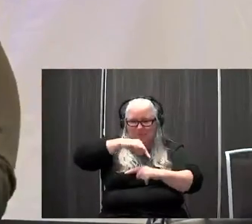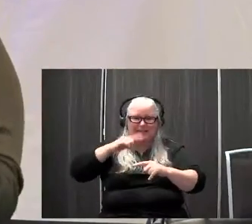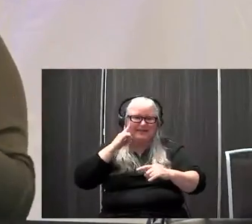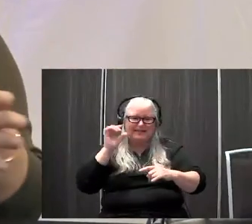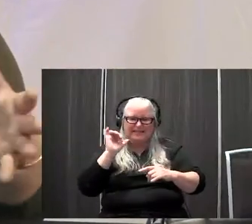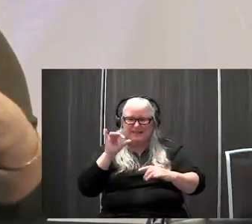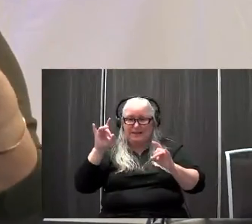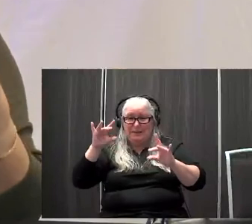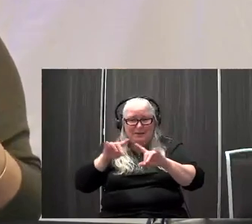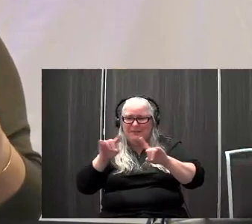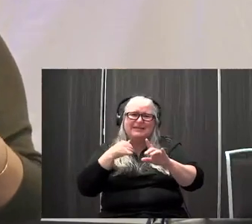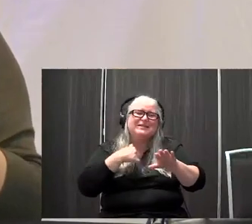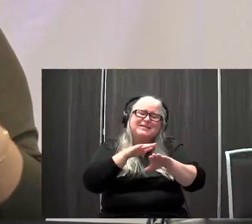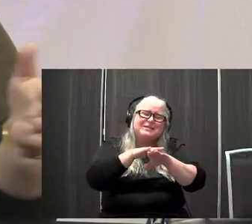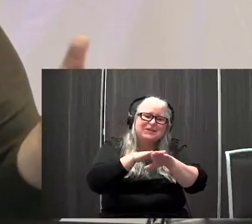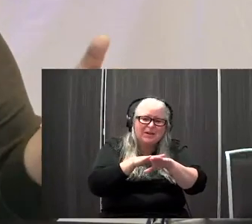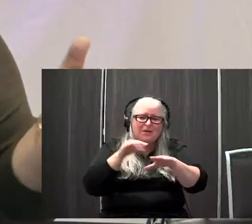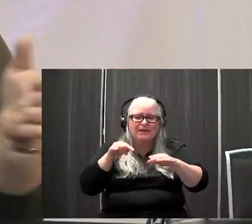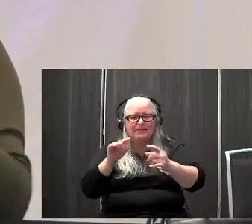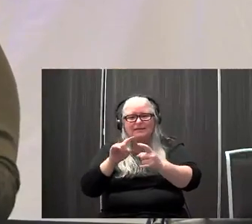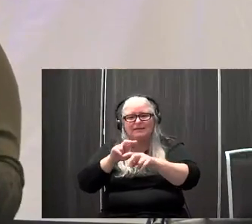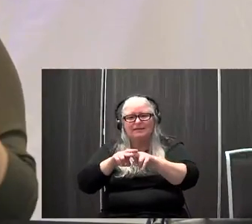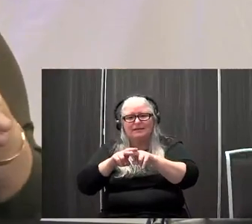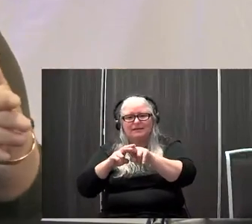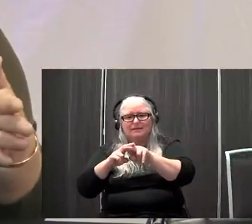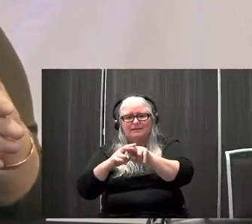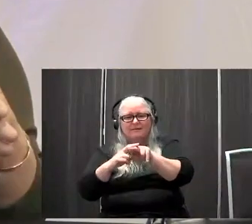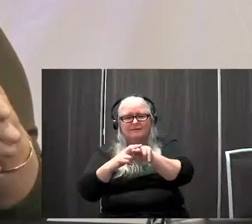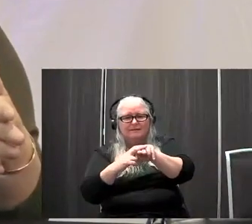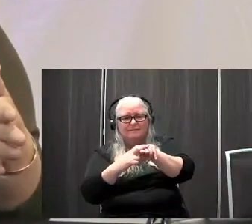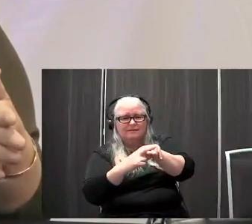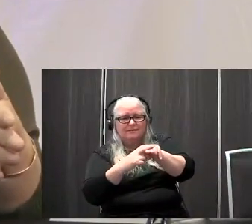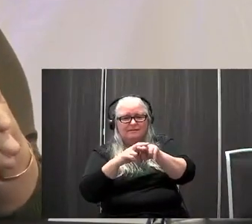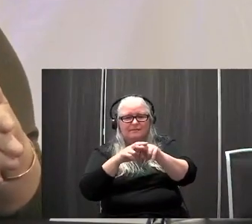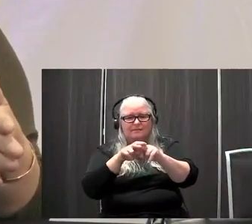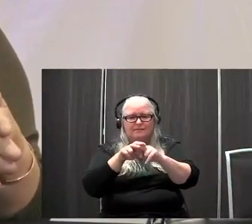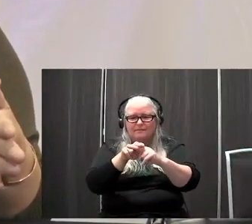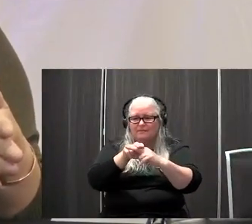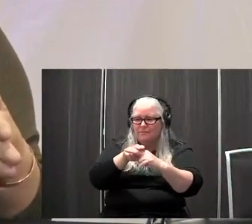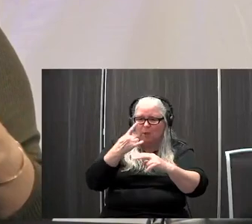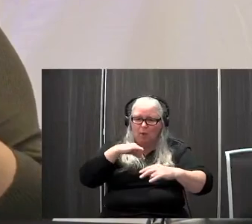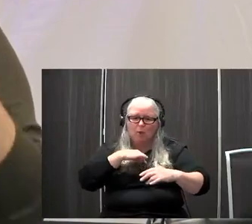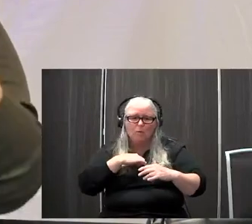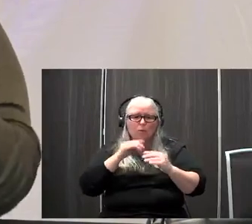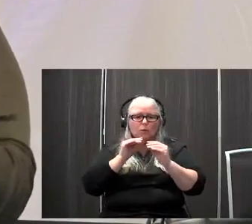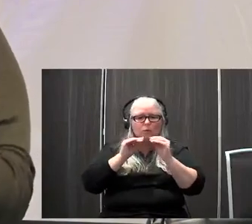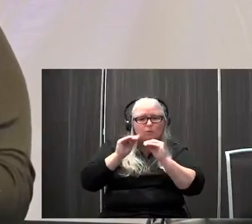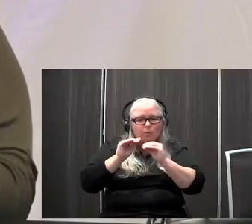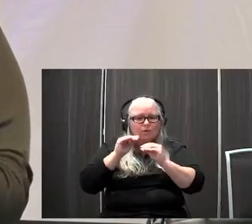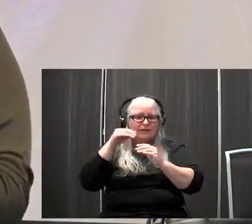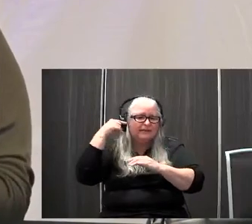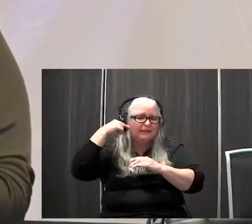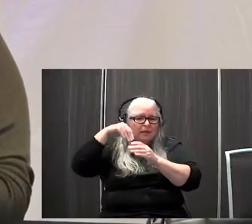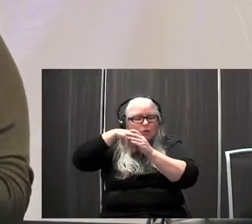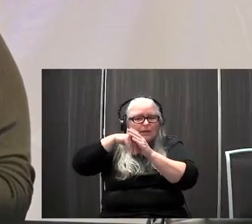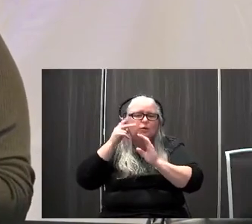slow side to side. And what we're actually doing is stimulating the inner ear to look to see if that VOR pops out and we just have a camera